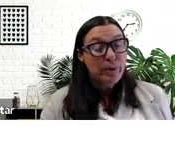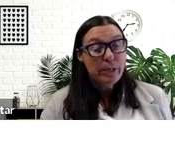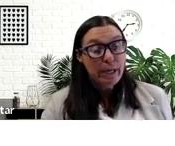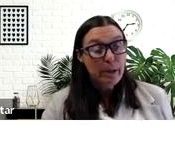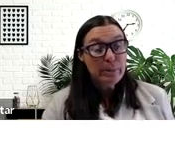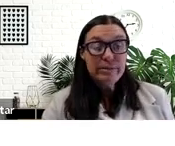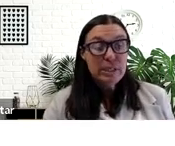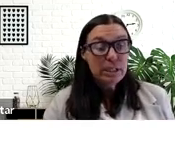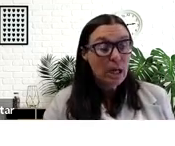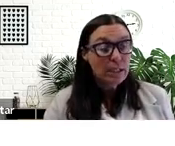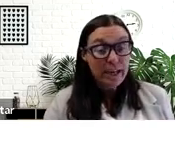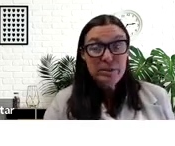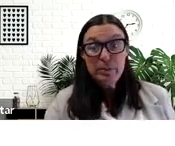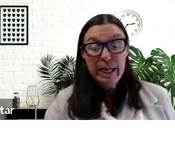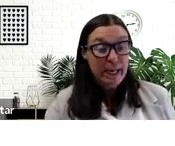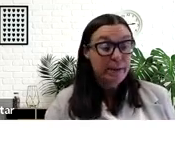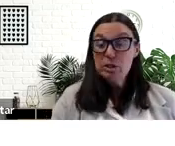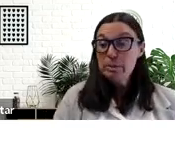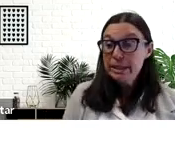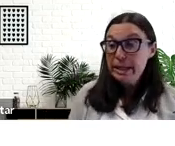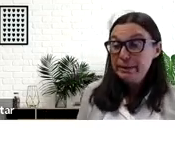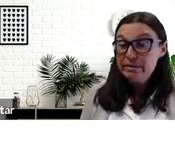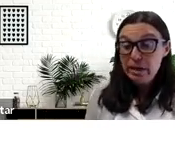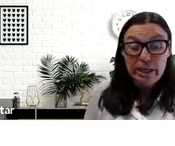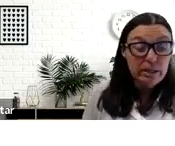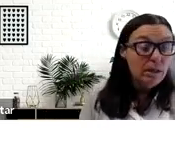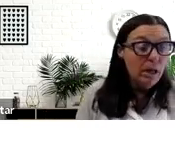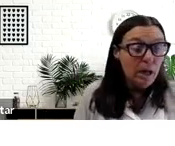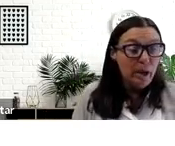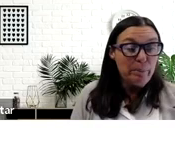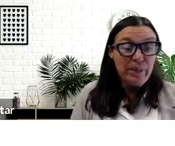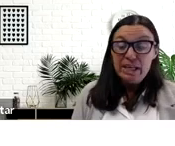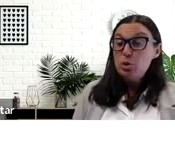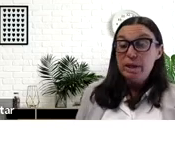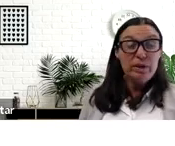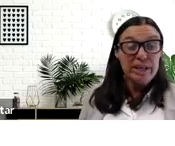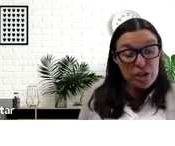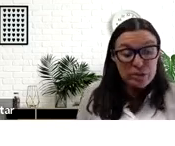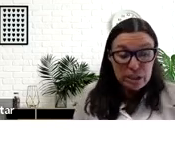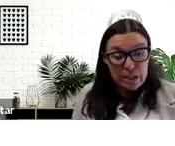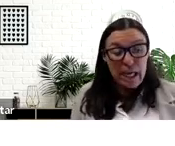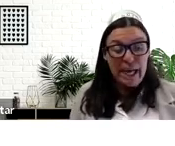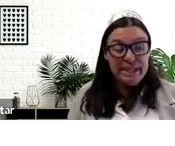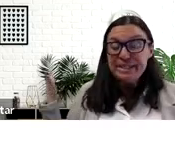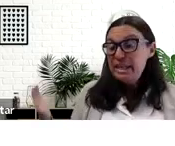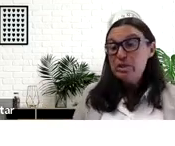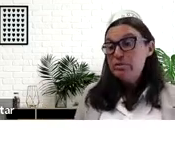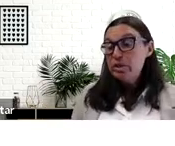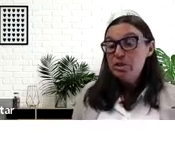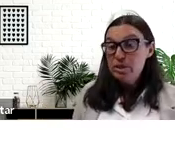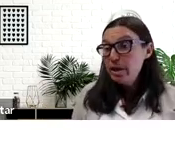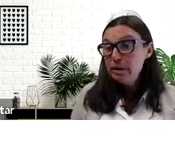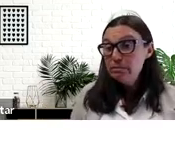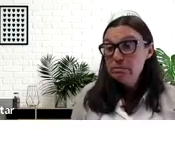both lived long lives, but Anne ultimately outlived Harry. They had 21 grandchildren, and they